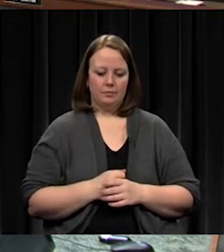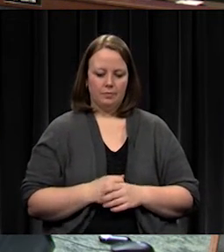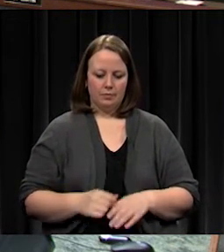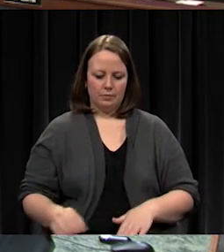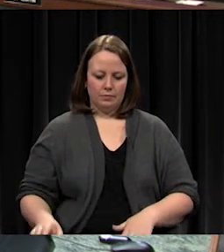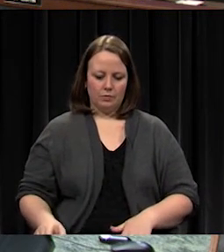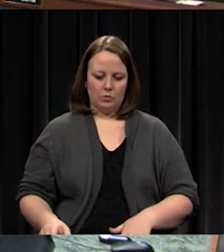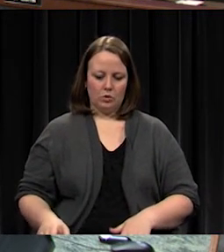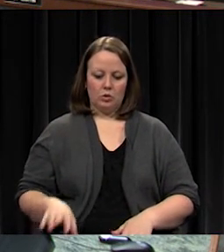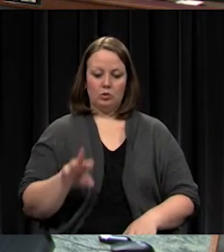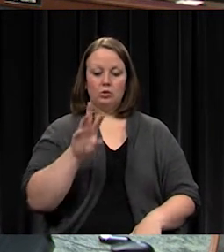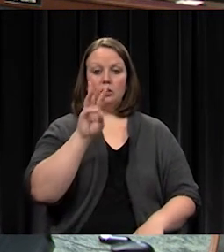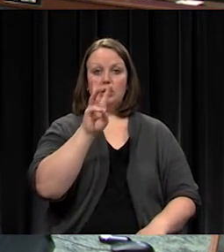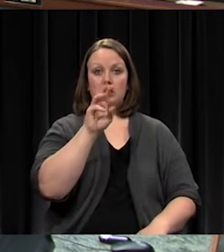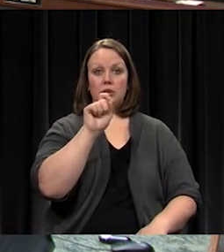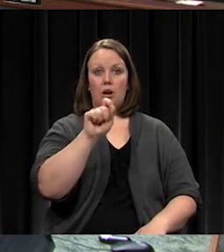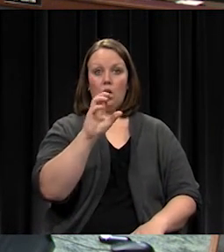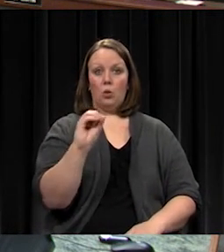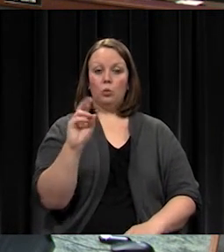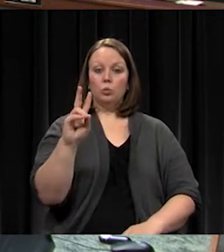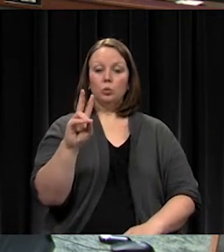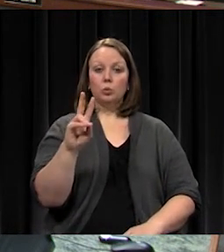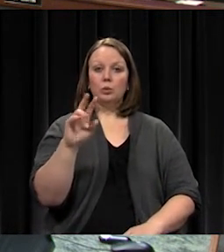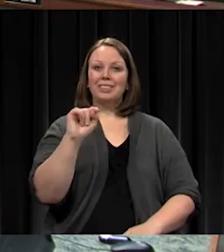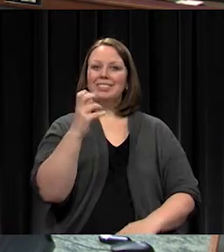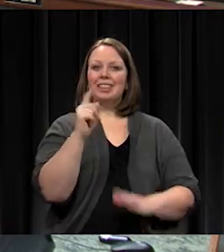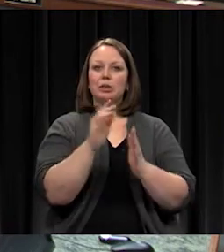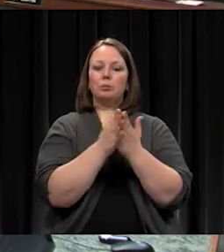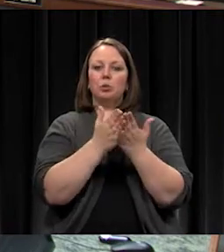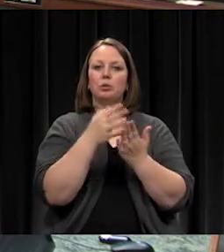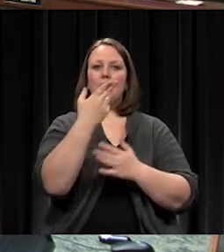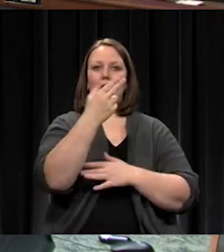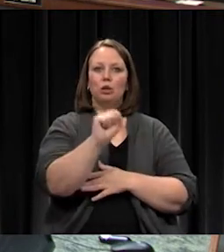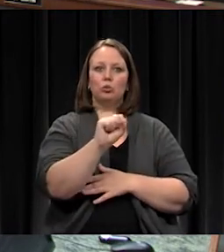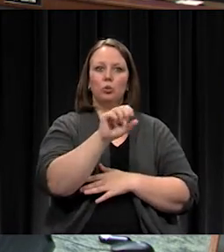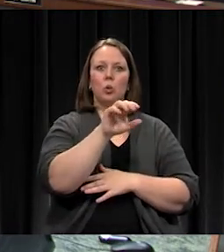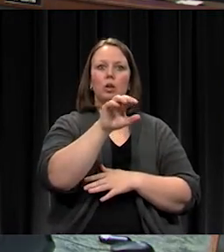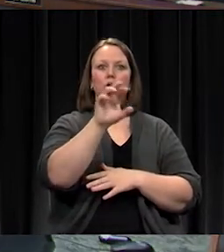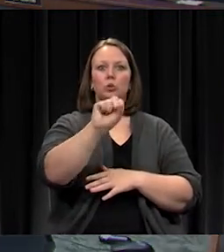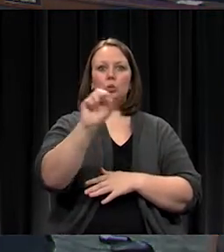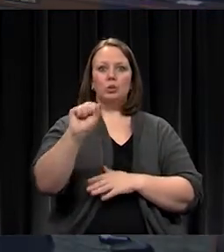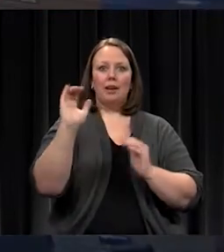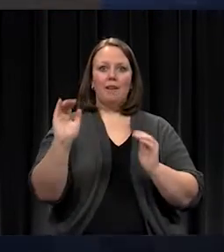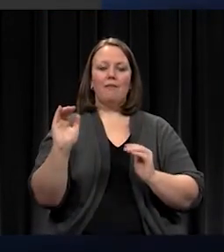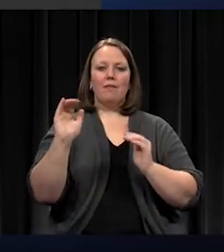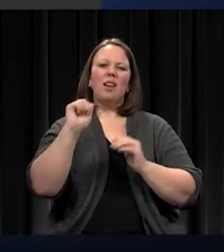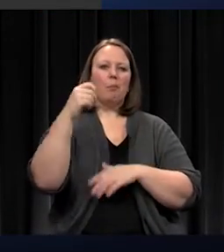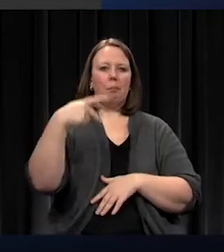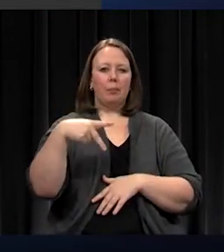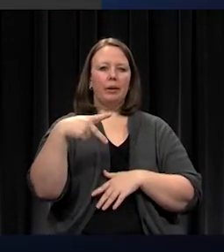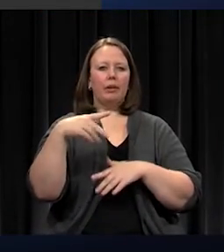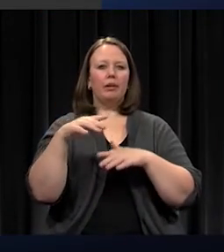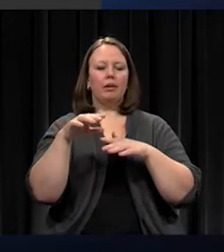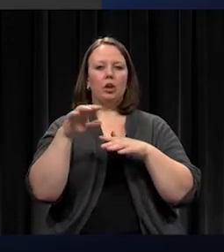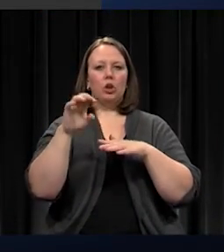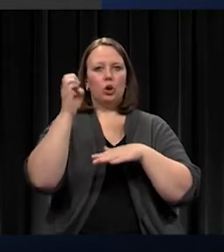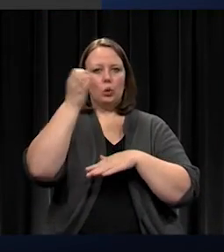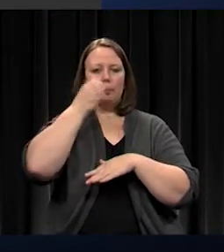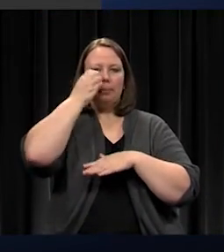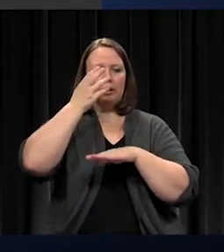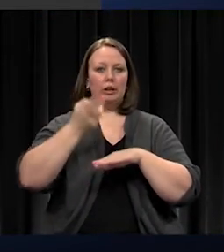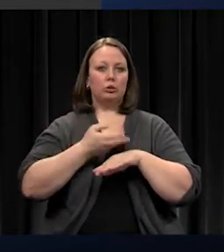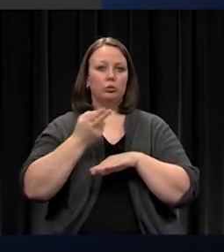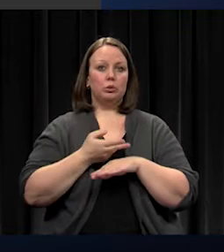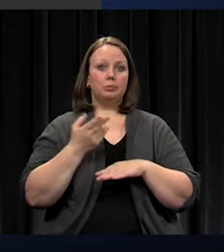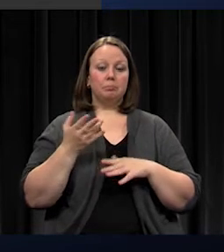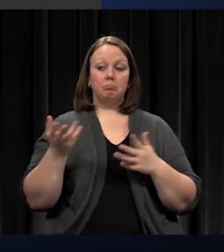6.02, textbooks, high school social studies, advanced placement, European history. Any questions?